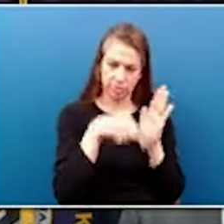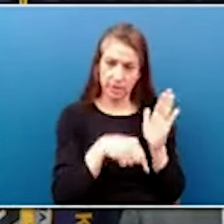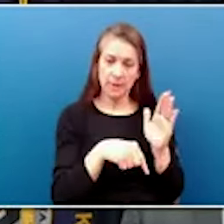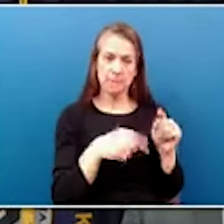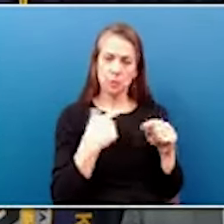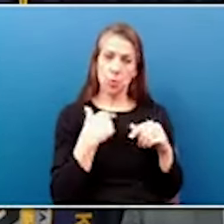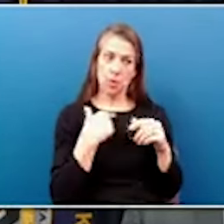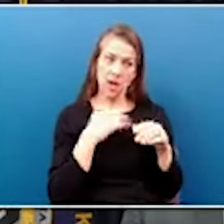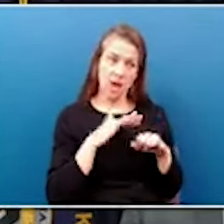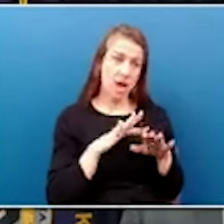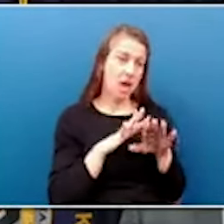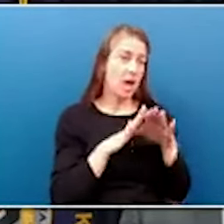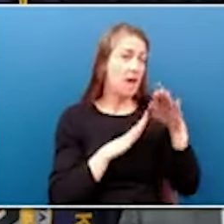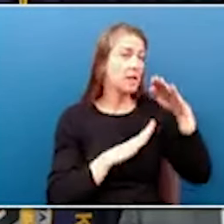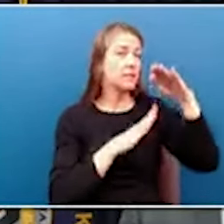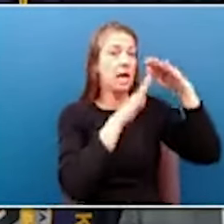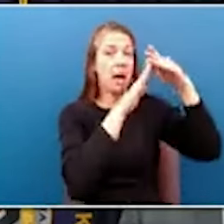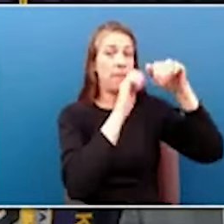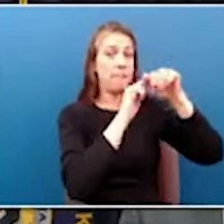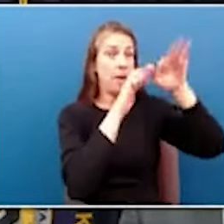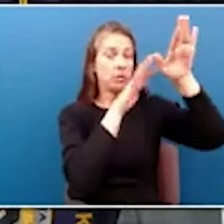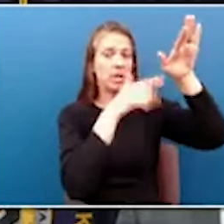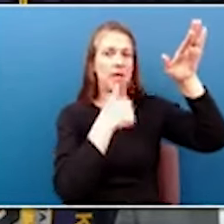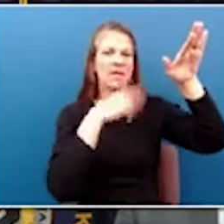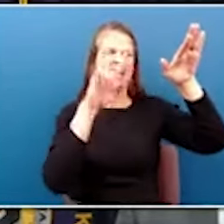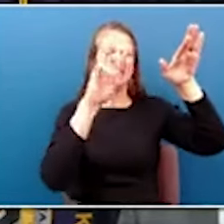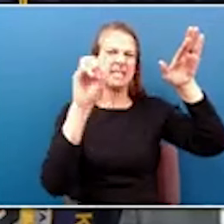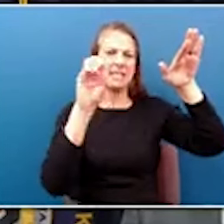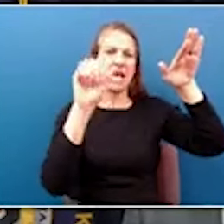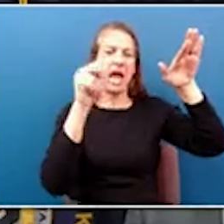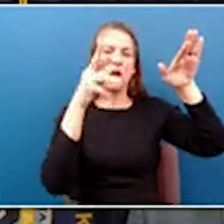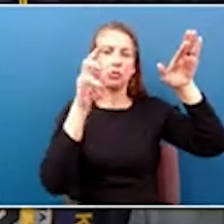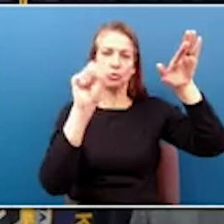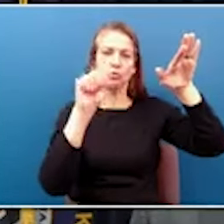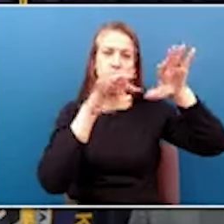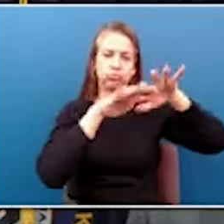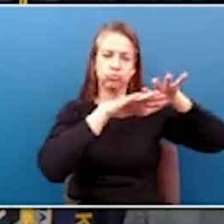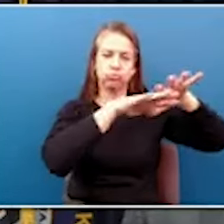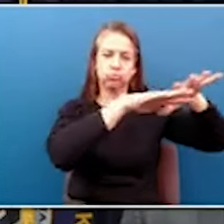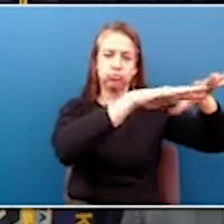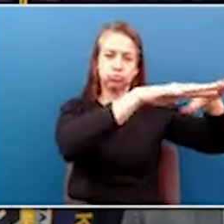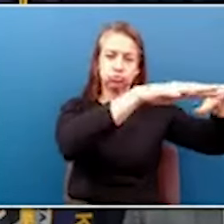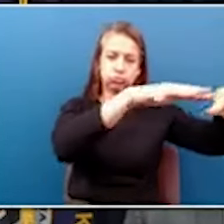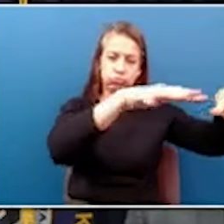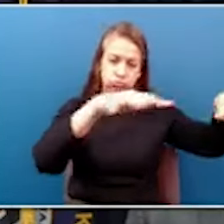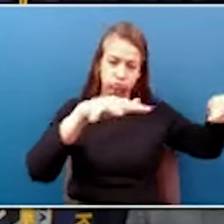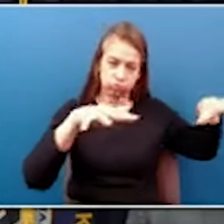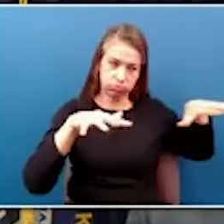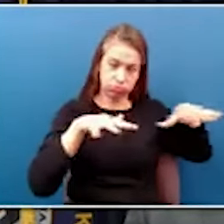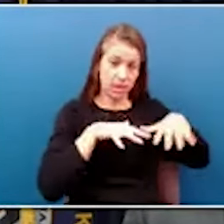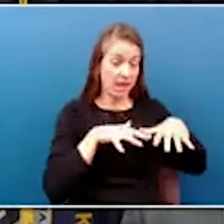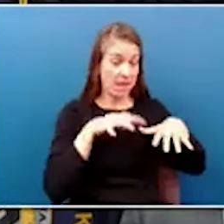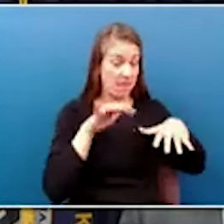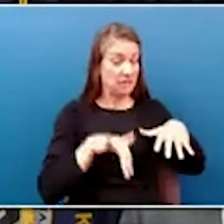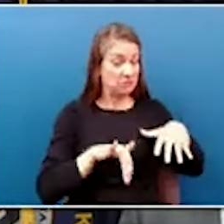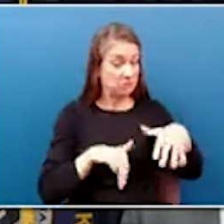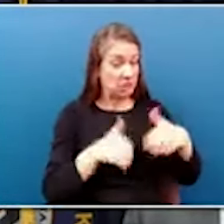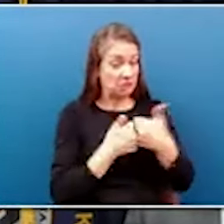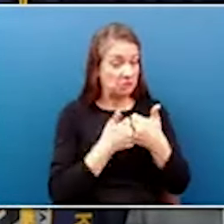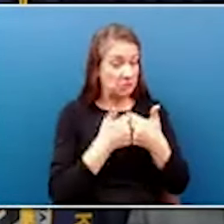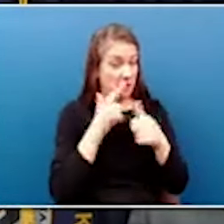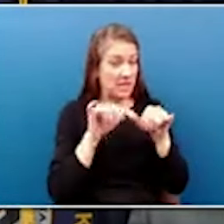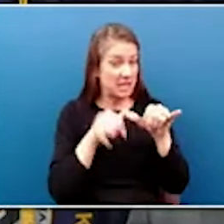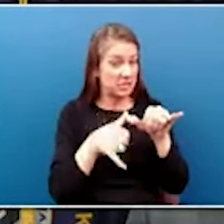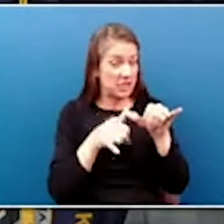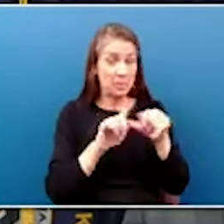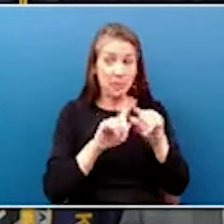mountain a basically a 60 acre pool. That itself is an engineering challenge. But the federal grant that we've received is